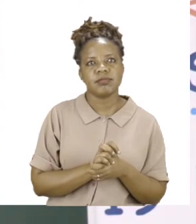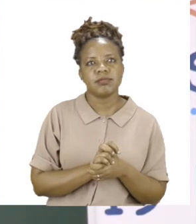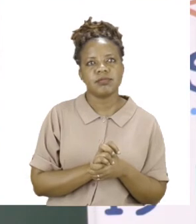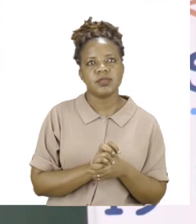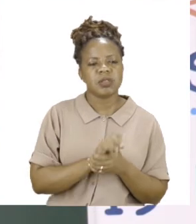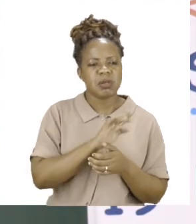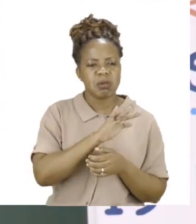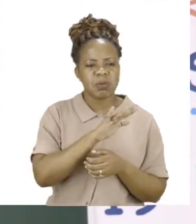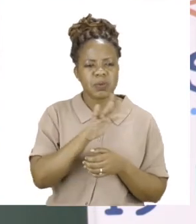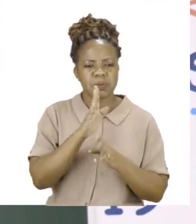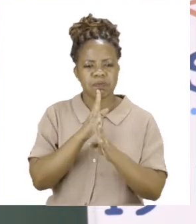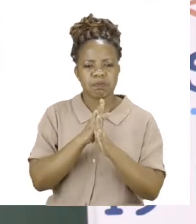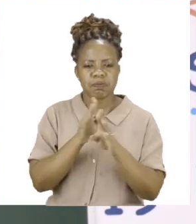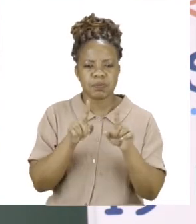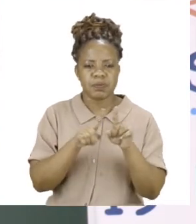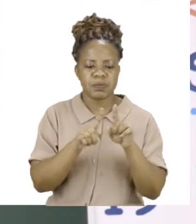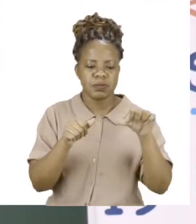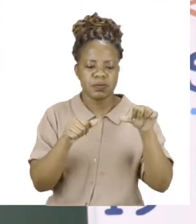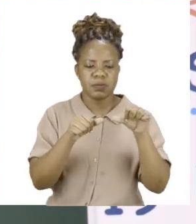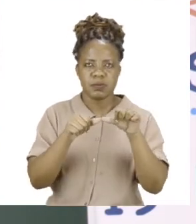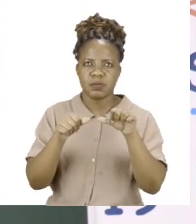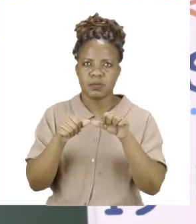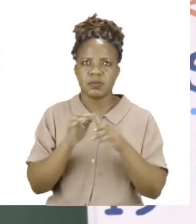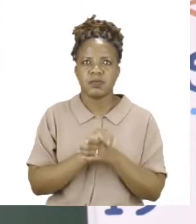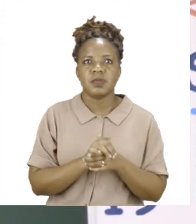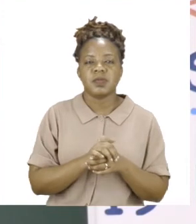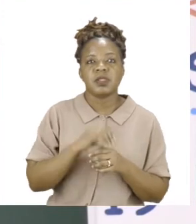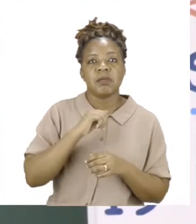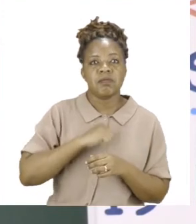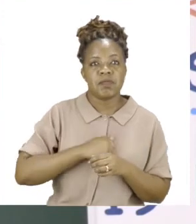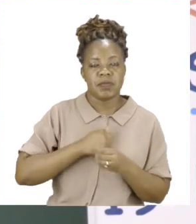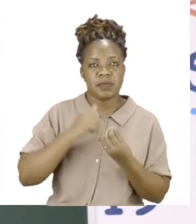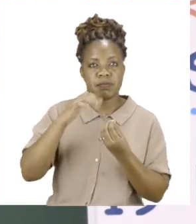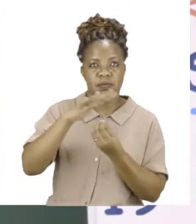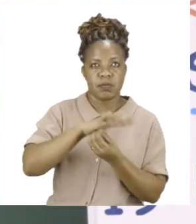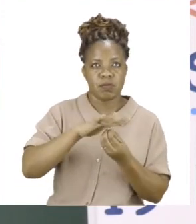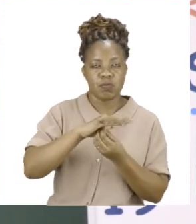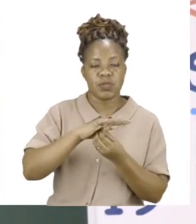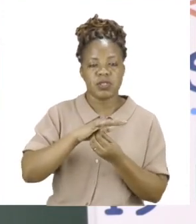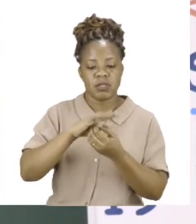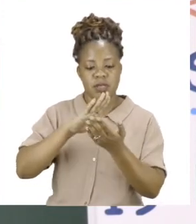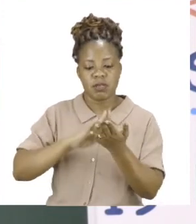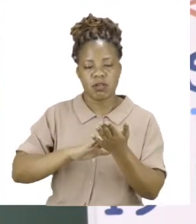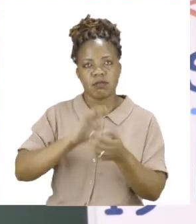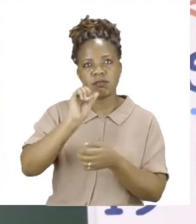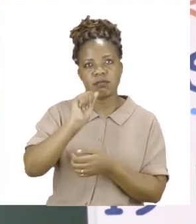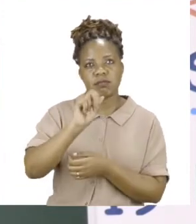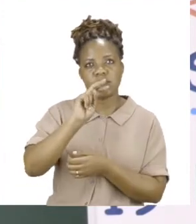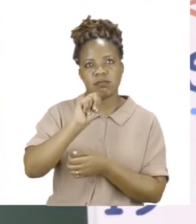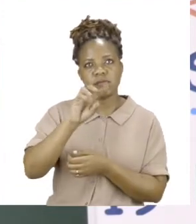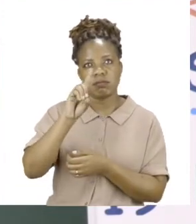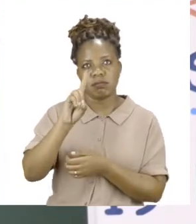So I am saying my family and then capital letter